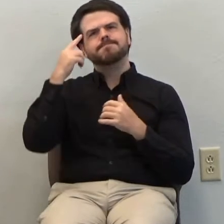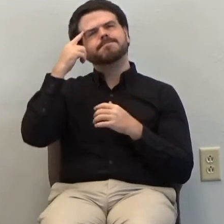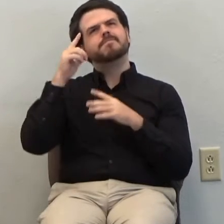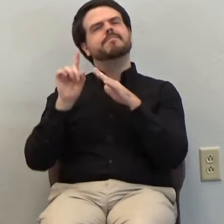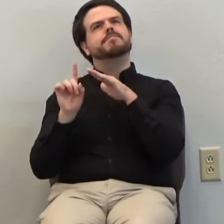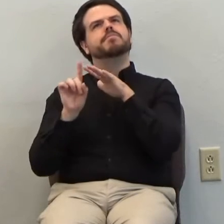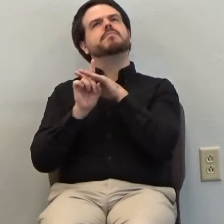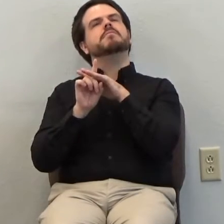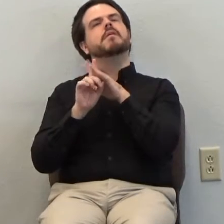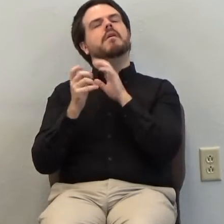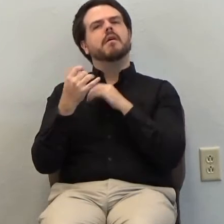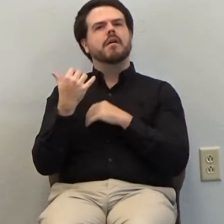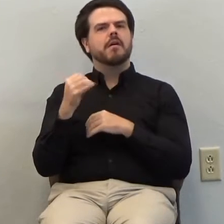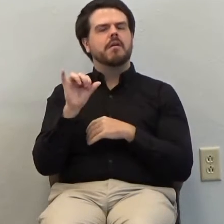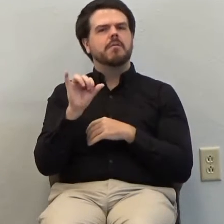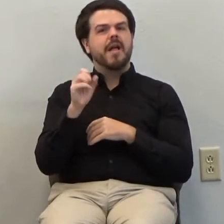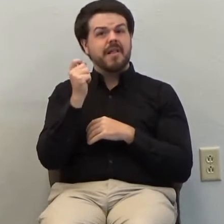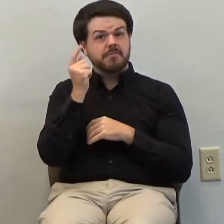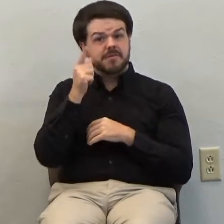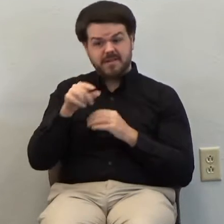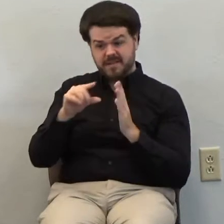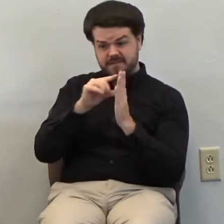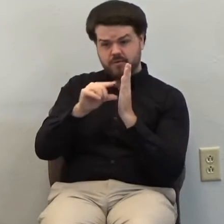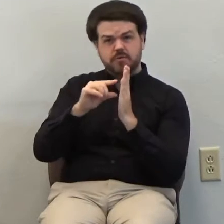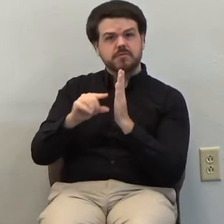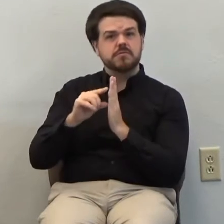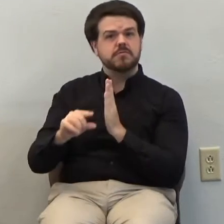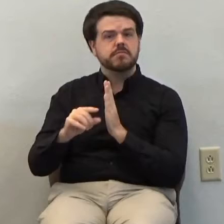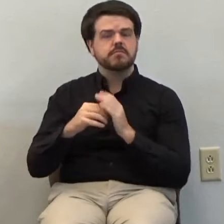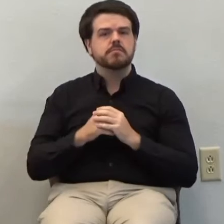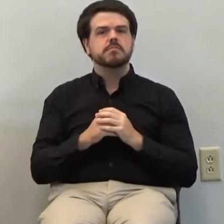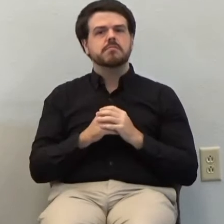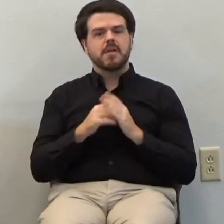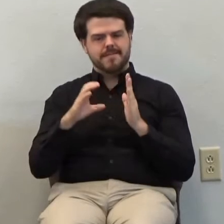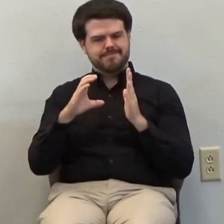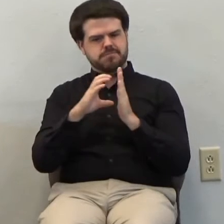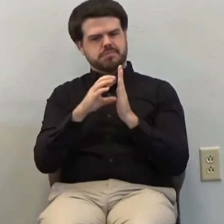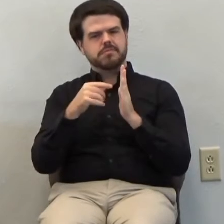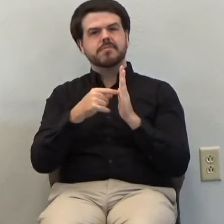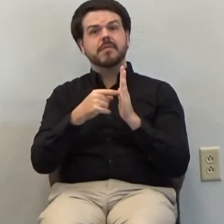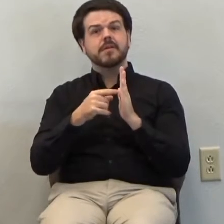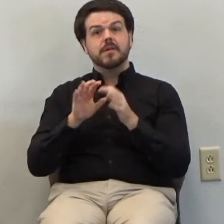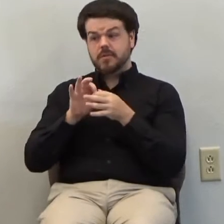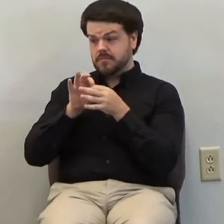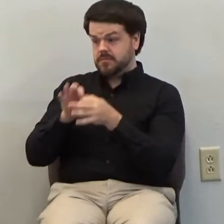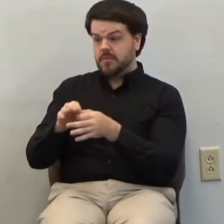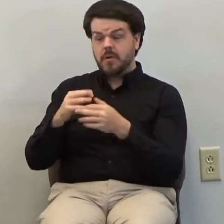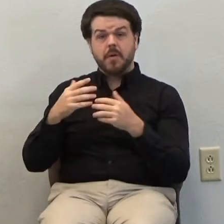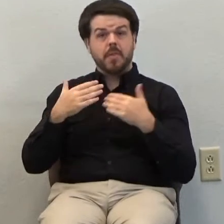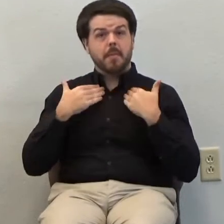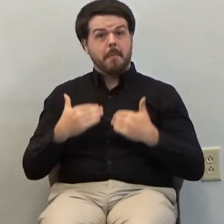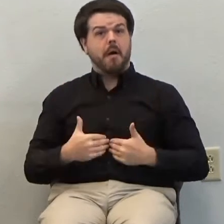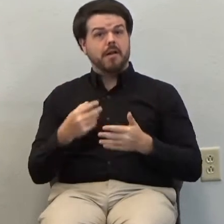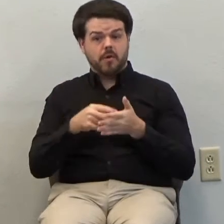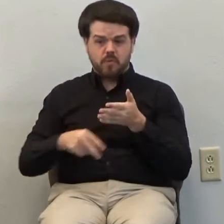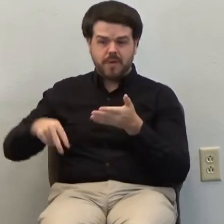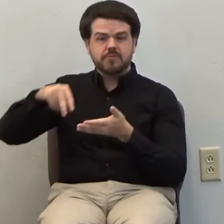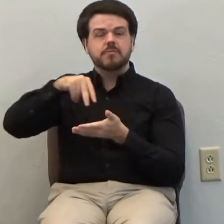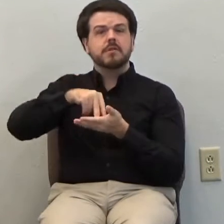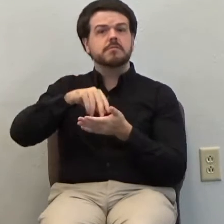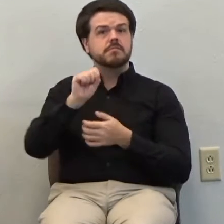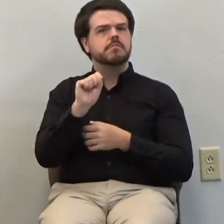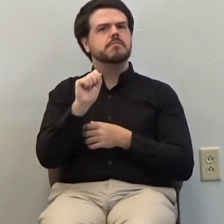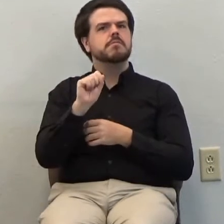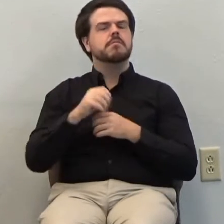that these verses certainly deal with the resurrection of our bodies when Christ returns.